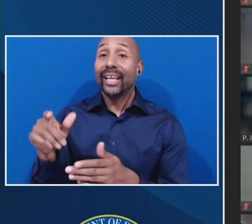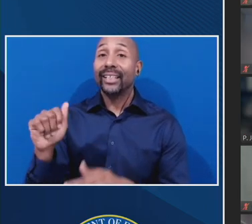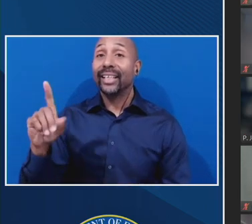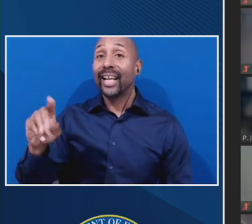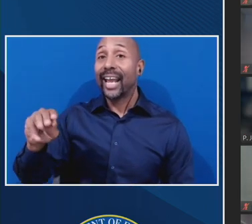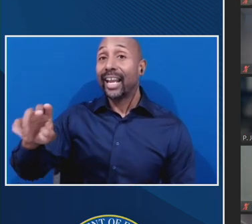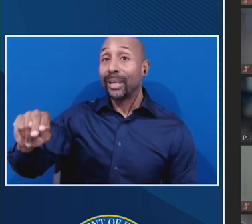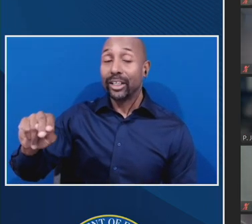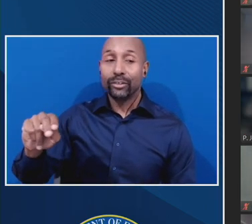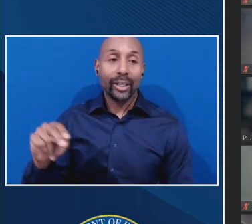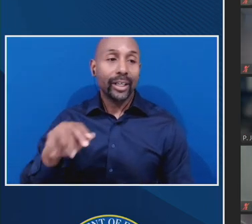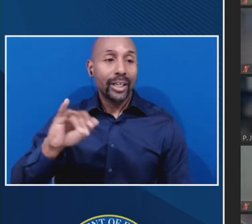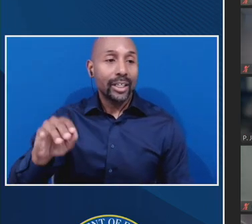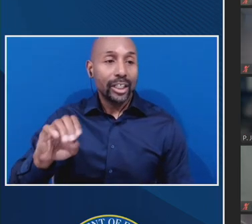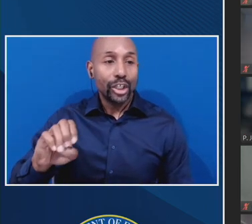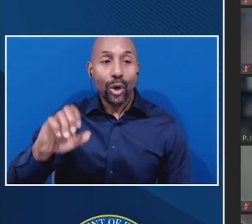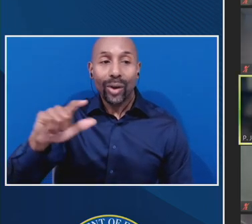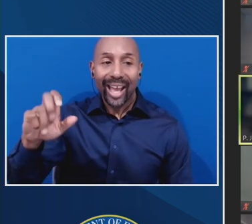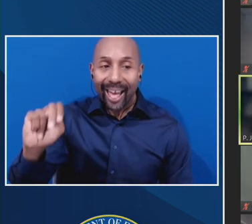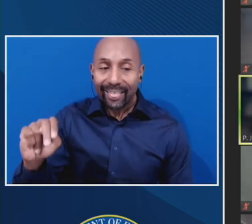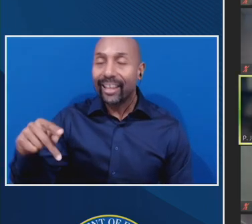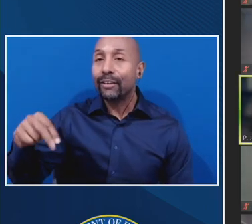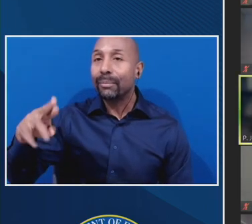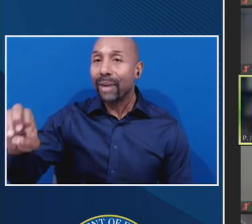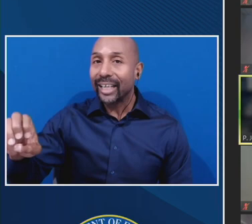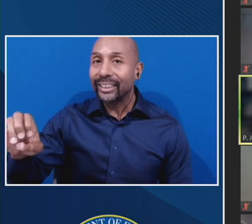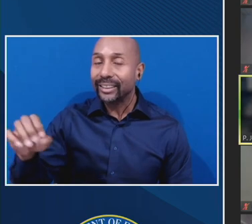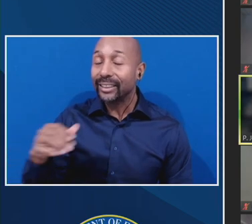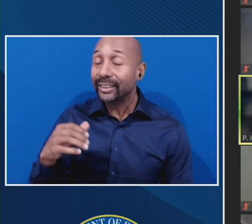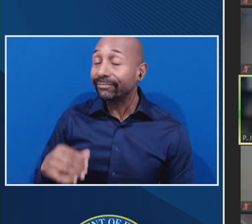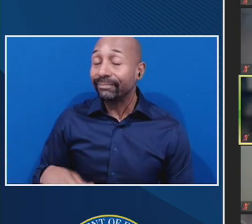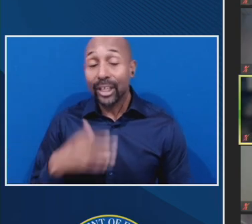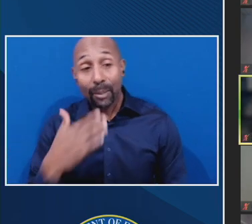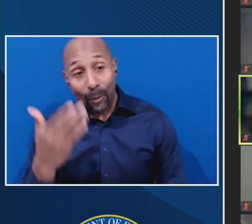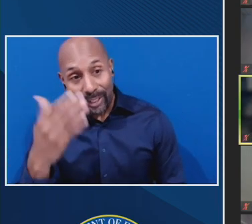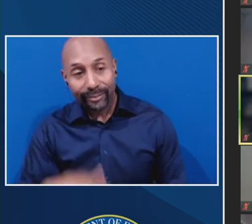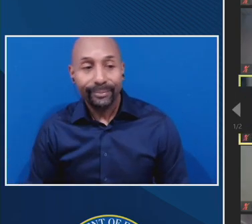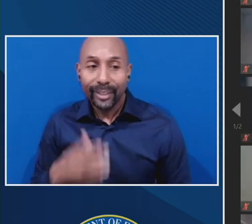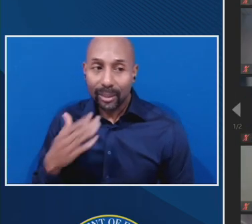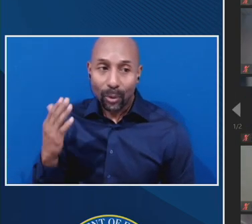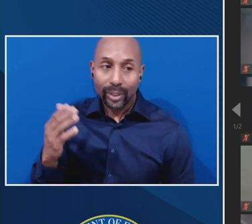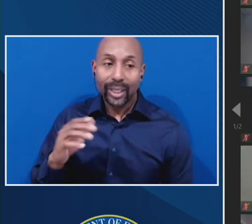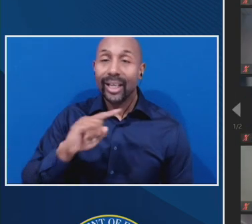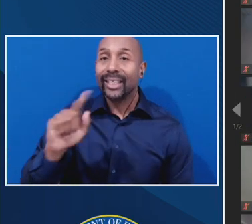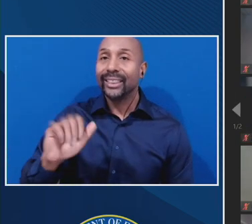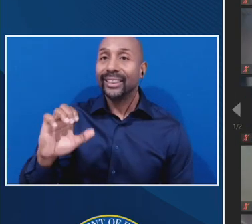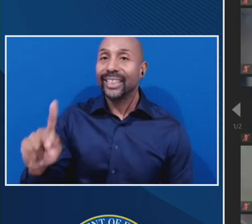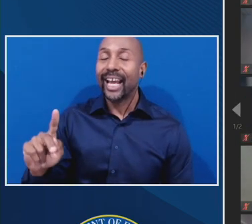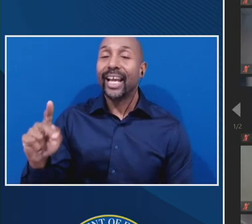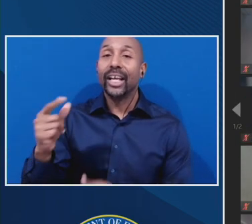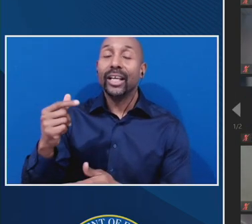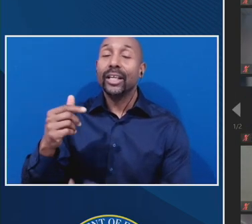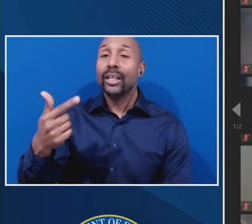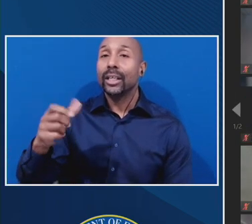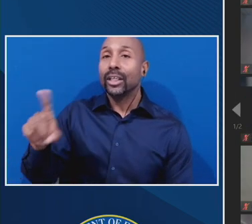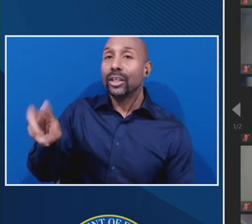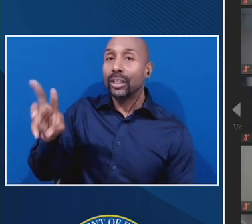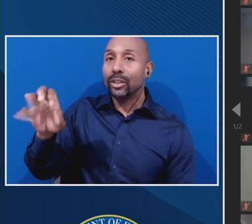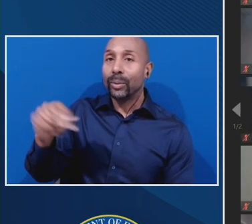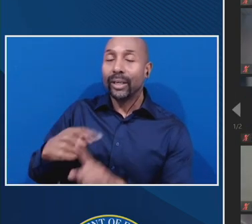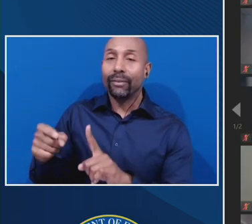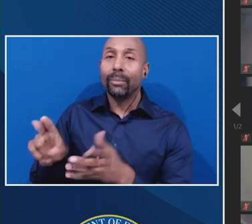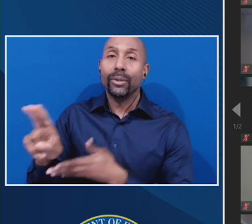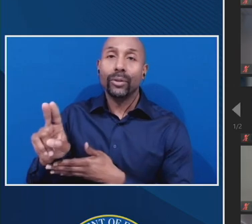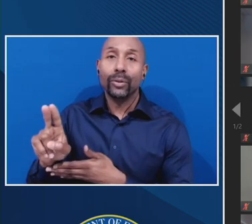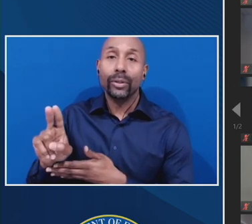Price is the primary. Joellen? Good morning. Good morning. Zach Goodwin from the University of Nevada is the alternate.